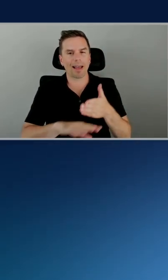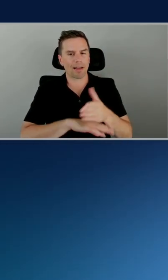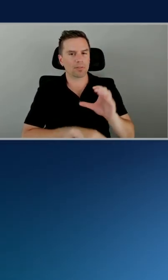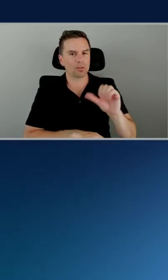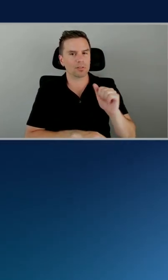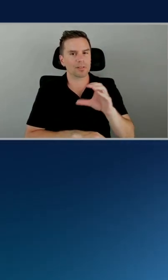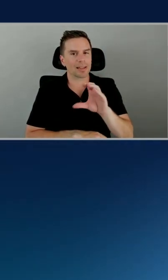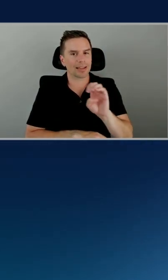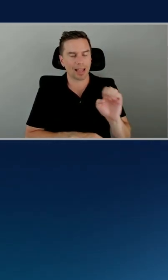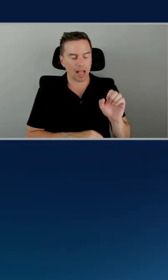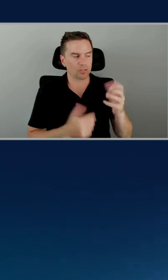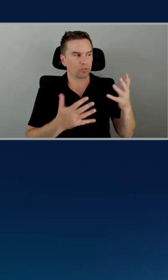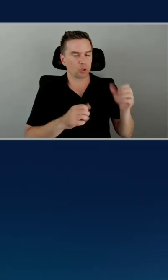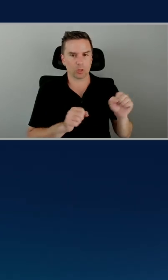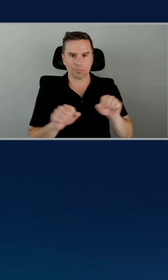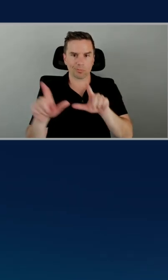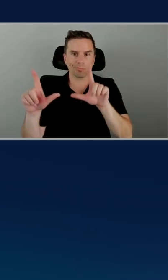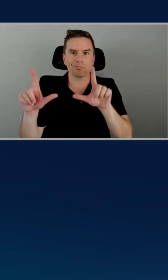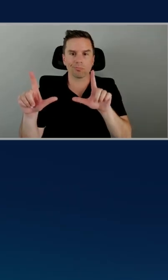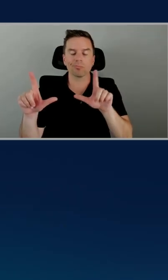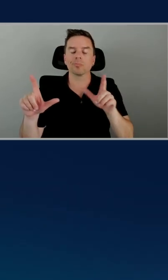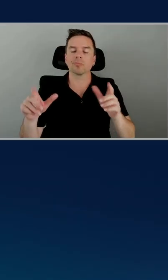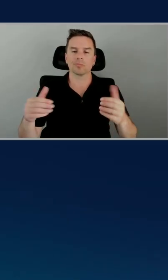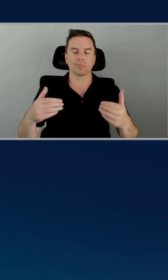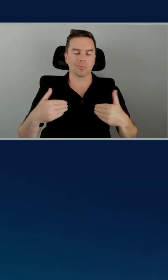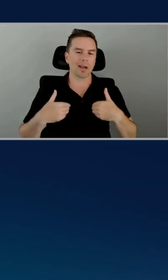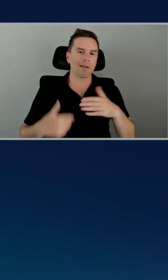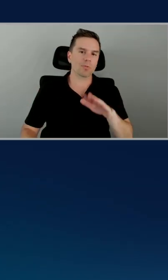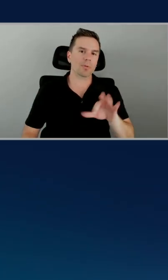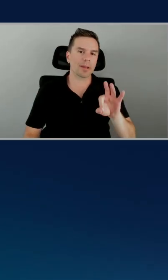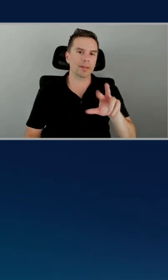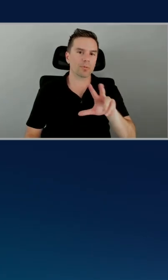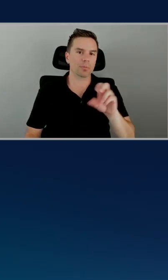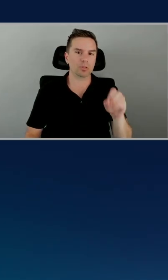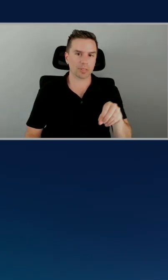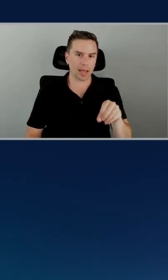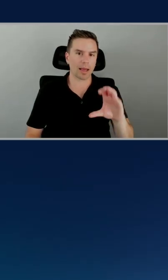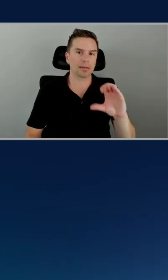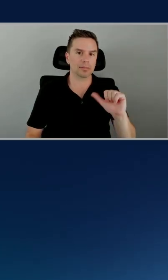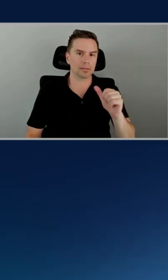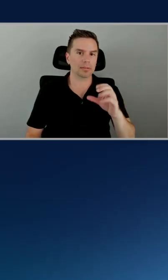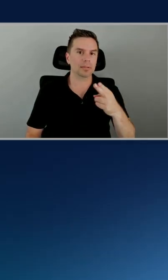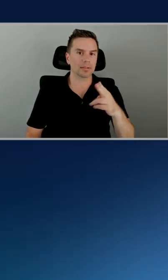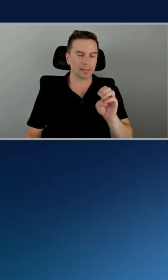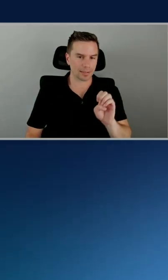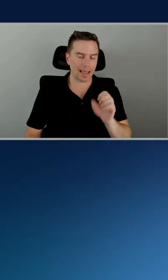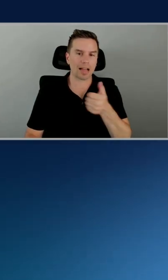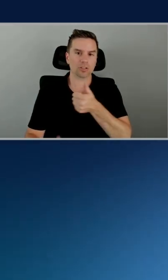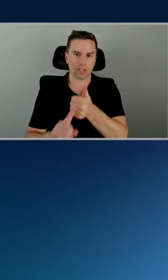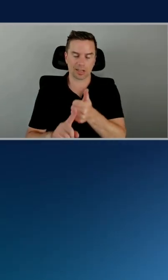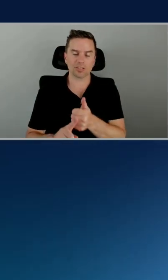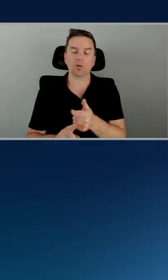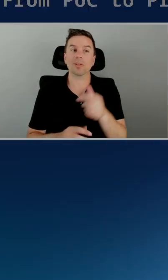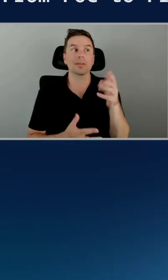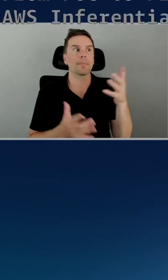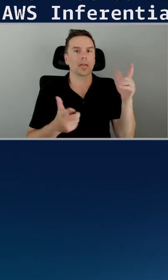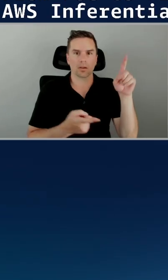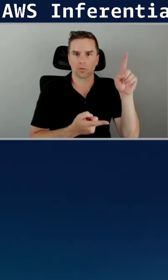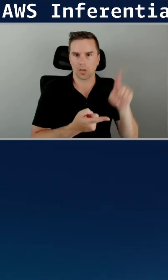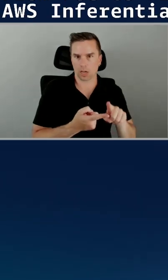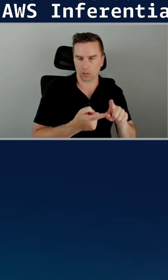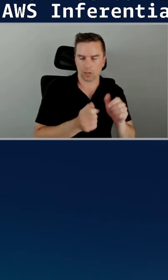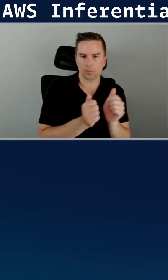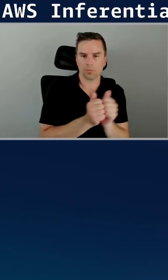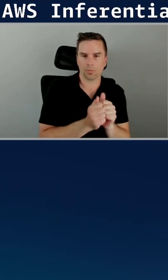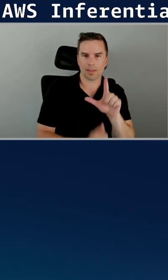of loaded up, were getting 93% cache hit. So huge reduction in LLM hits. 93 is really good for It's really good. Yeah. That's okay.